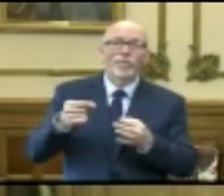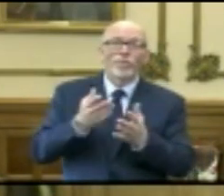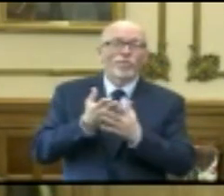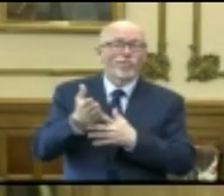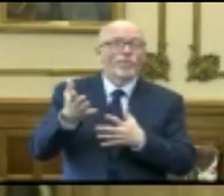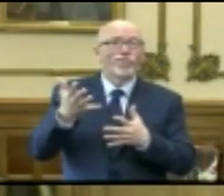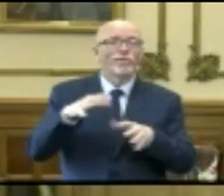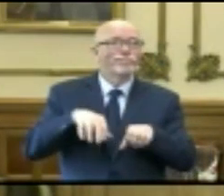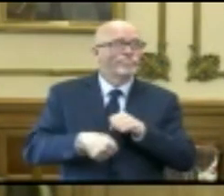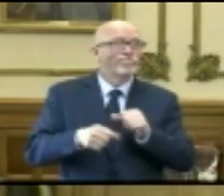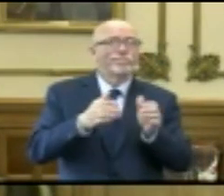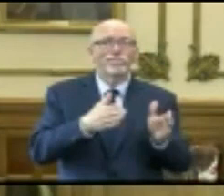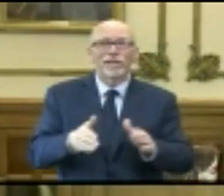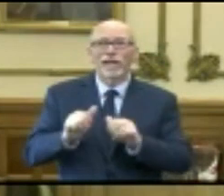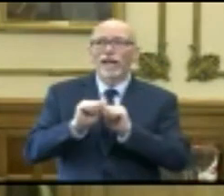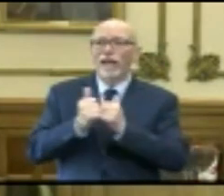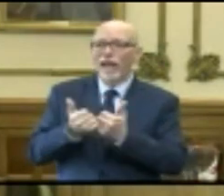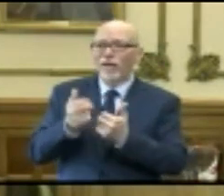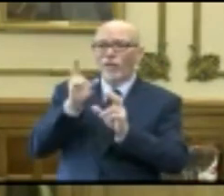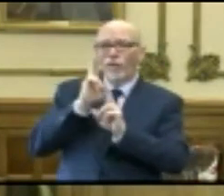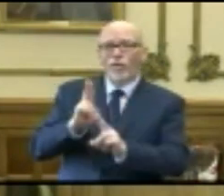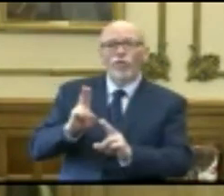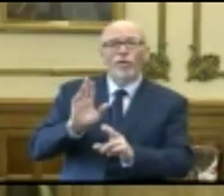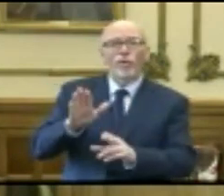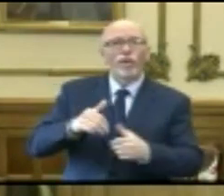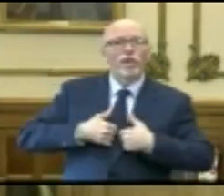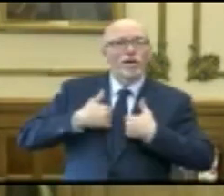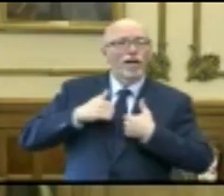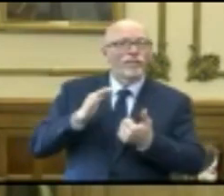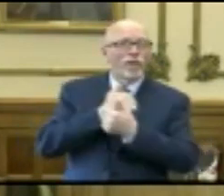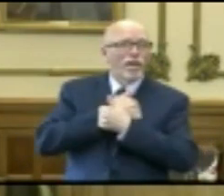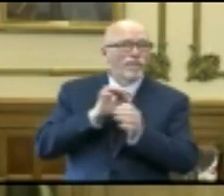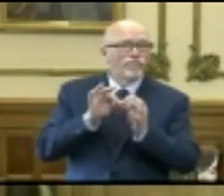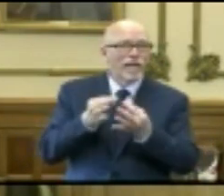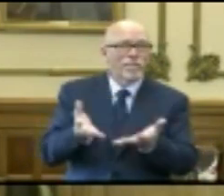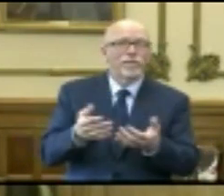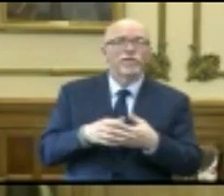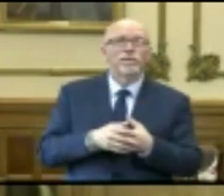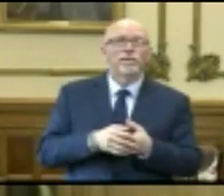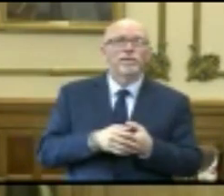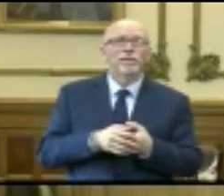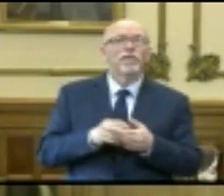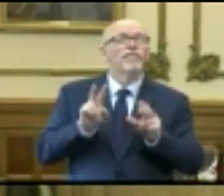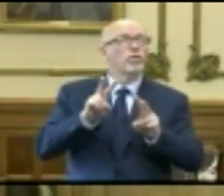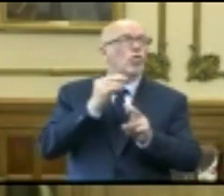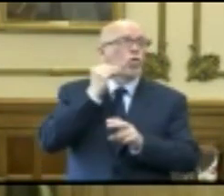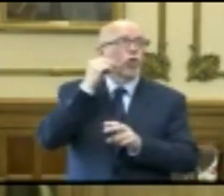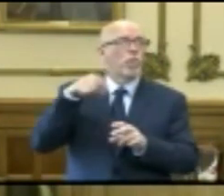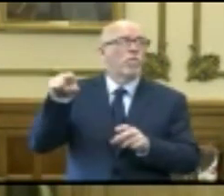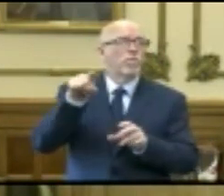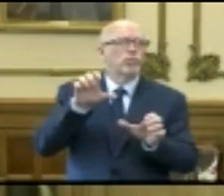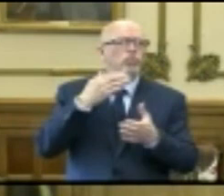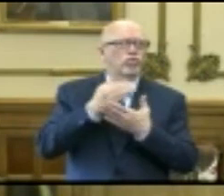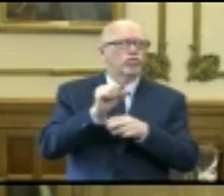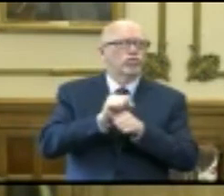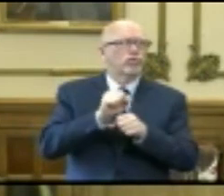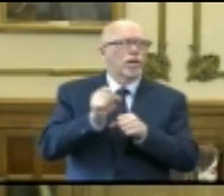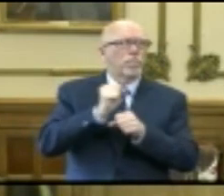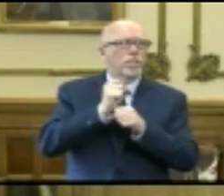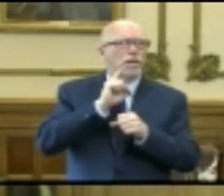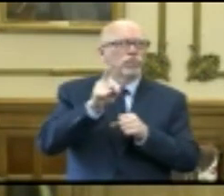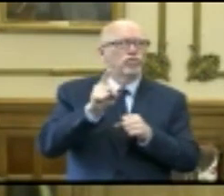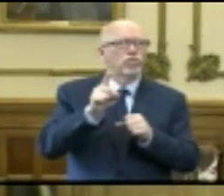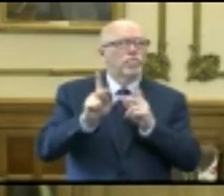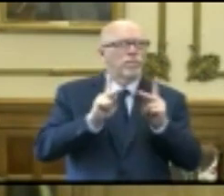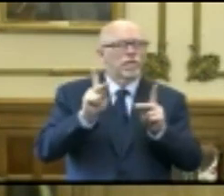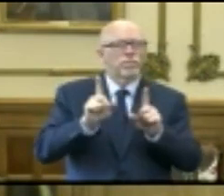try to plan how to honor the life of their loved one. I know that our funeral homes are doing a really good job of making sure that social